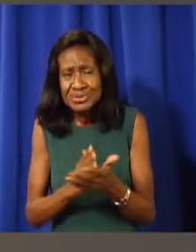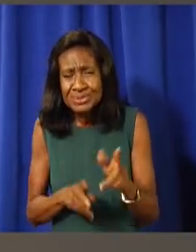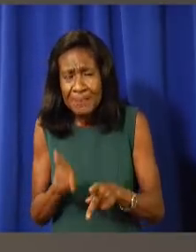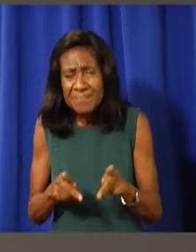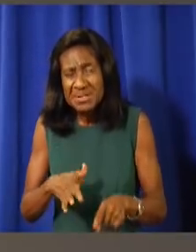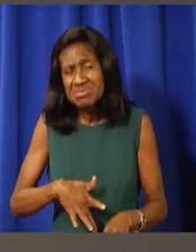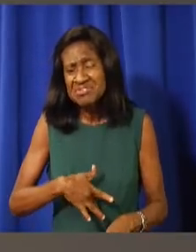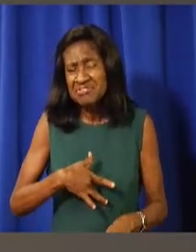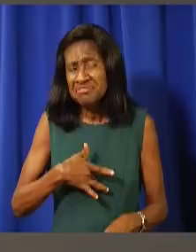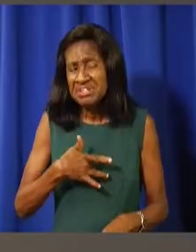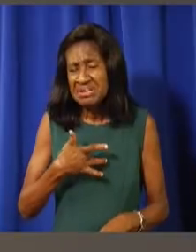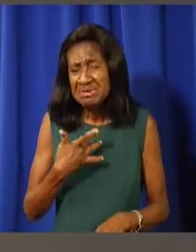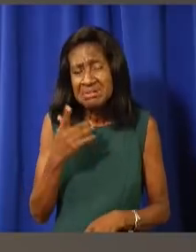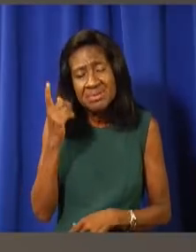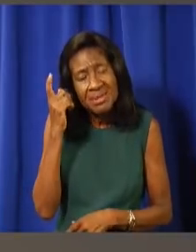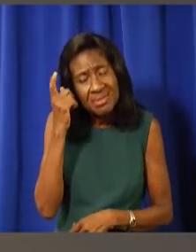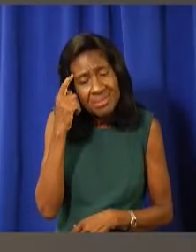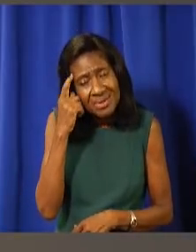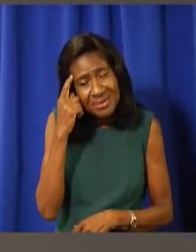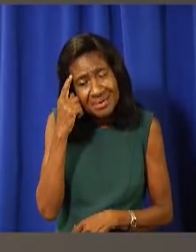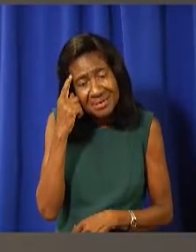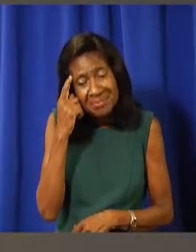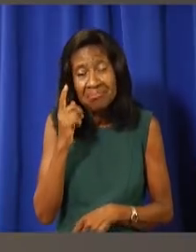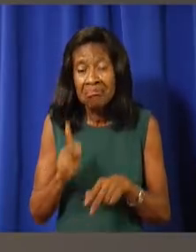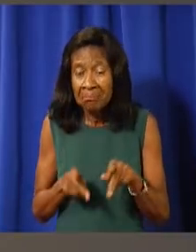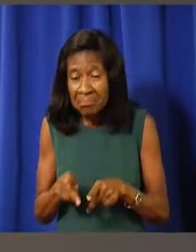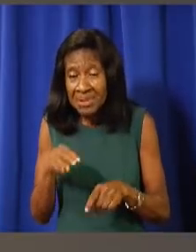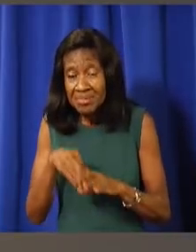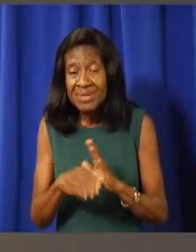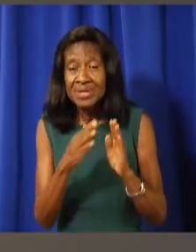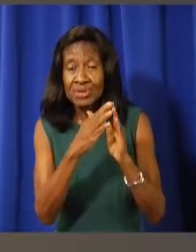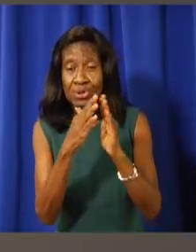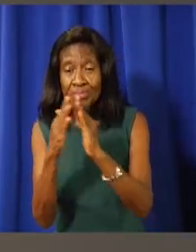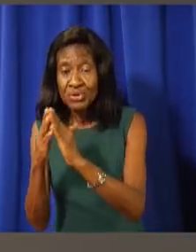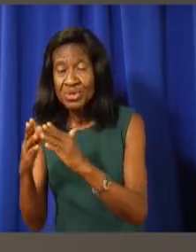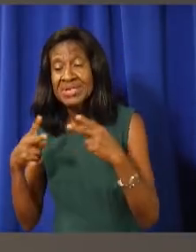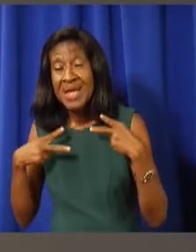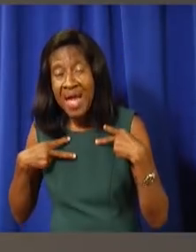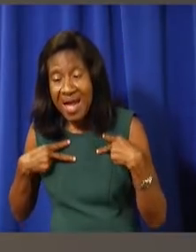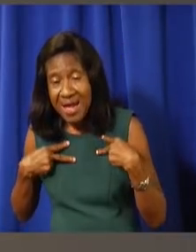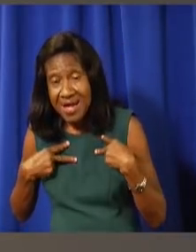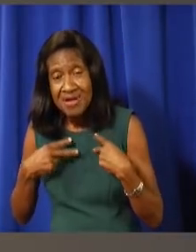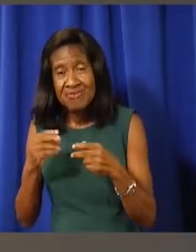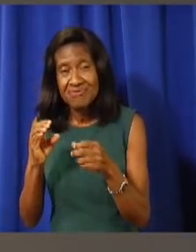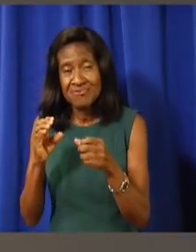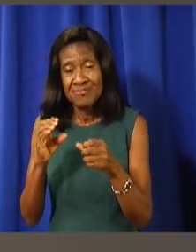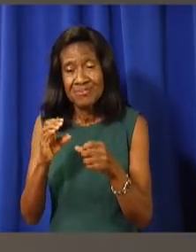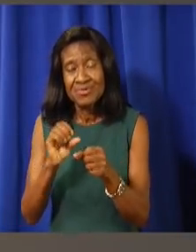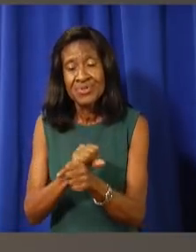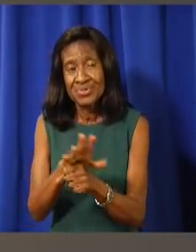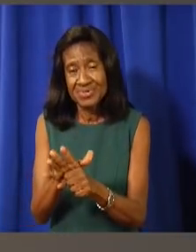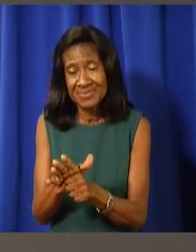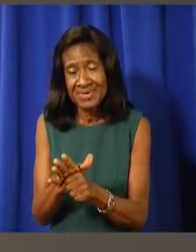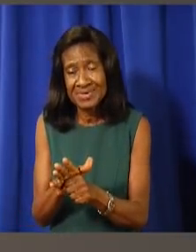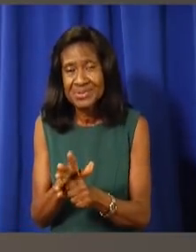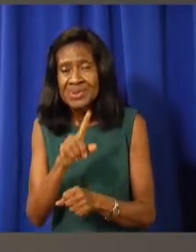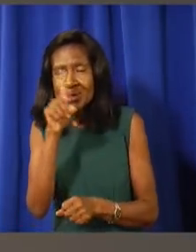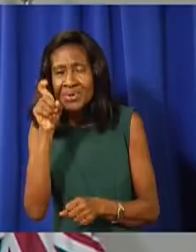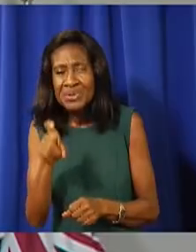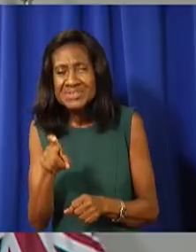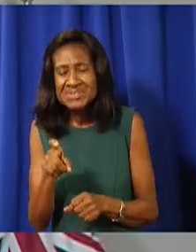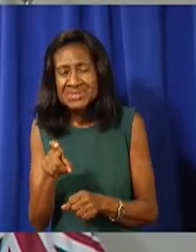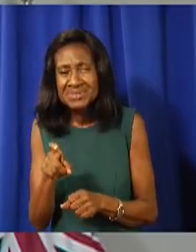do you think we should, um, start random testing within the community? And can people volunteer to be tested randomly in community?